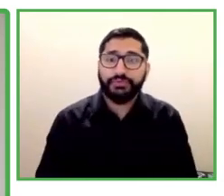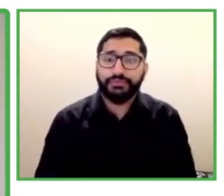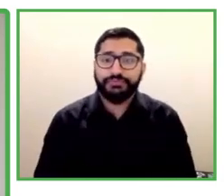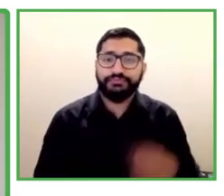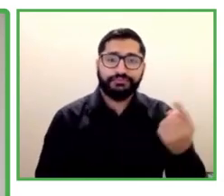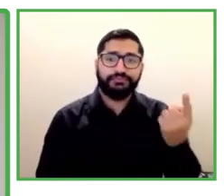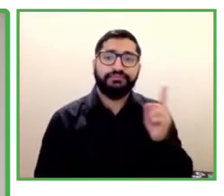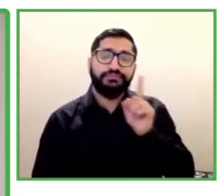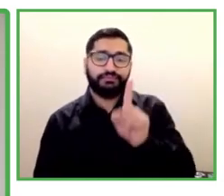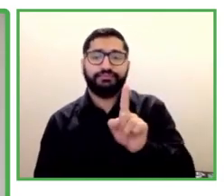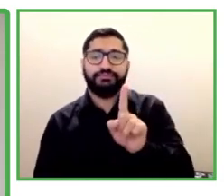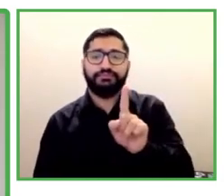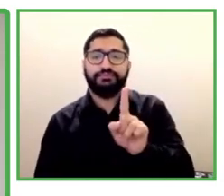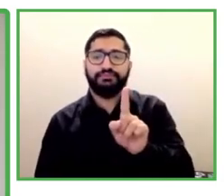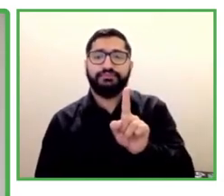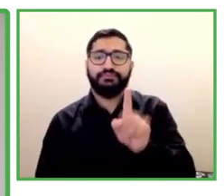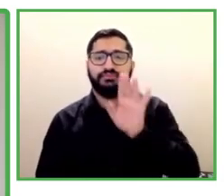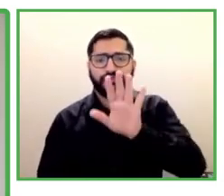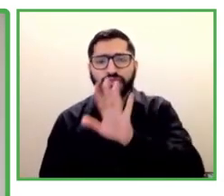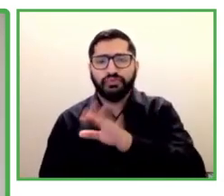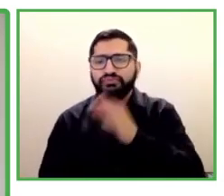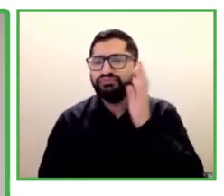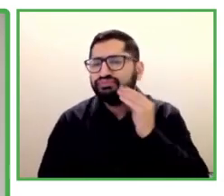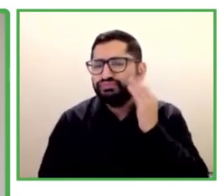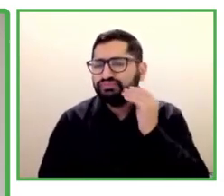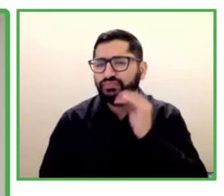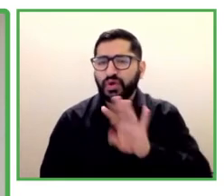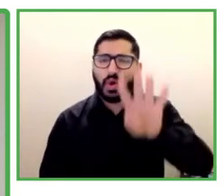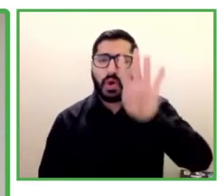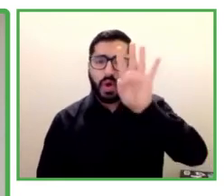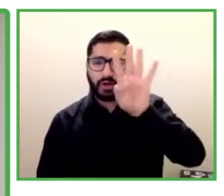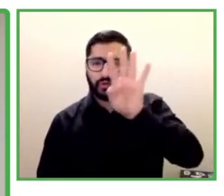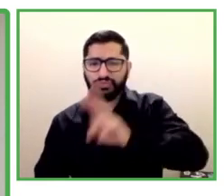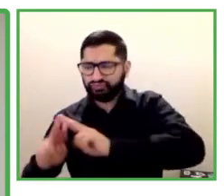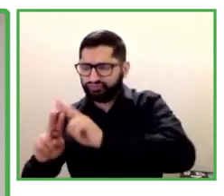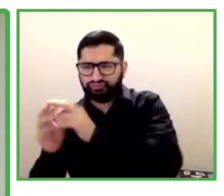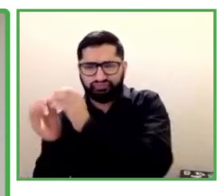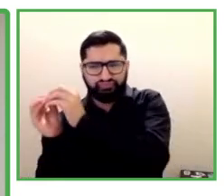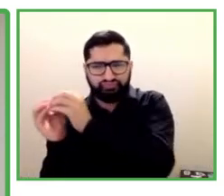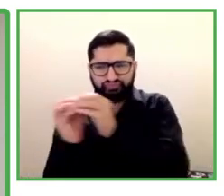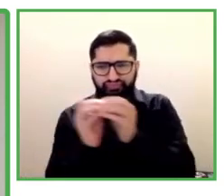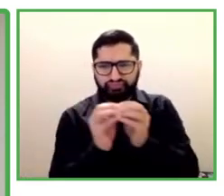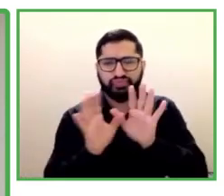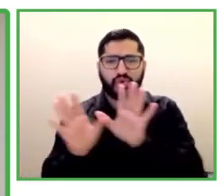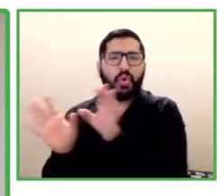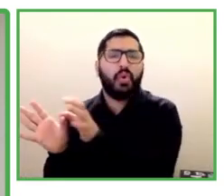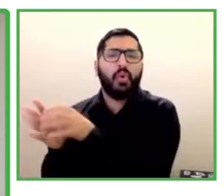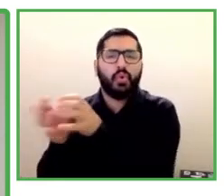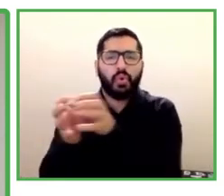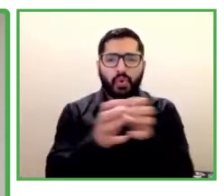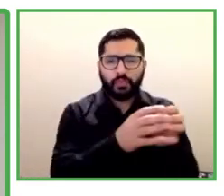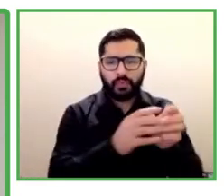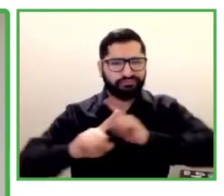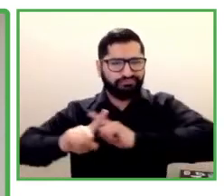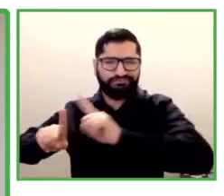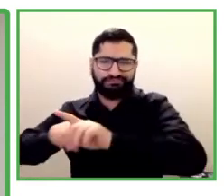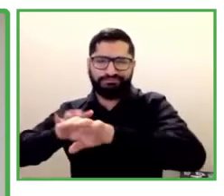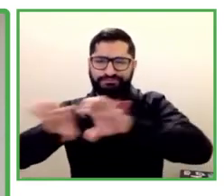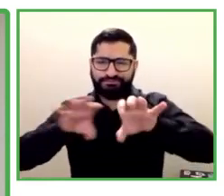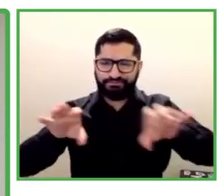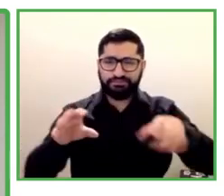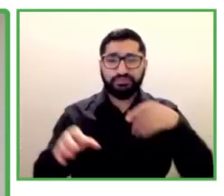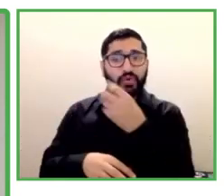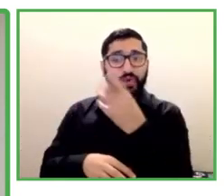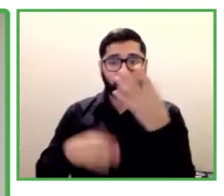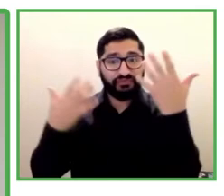organizations that have participated in our program and which are active in Latin America or are willing to become active in Latin